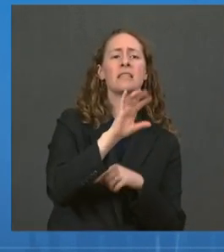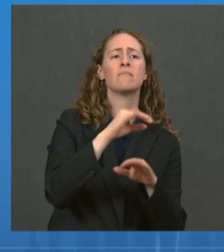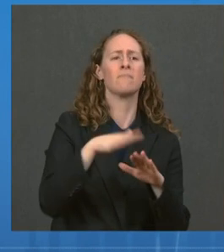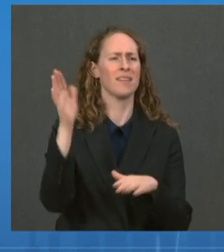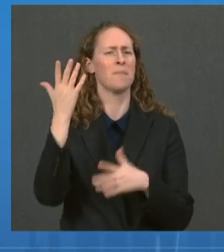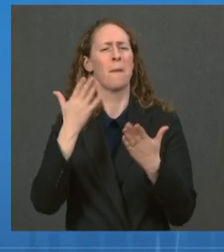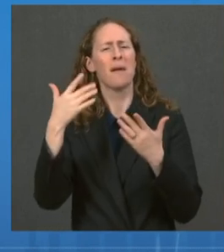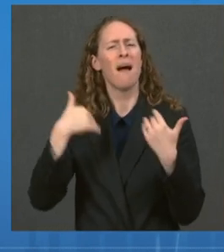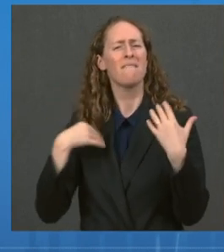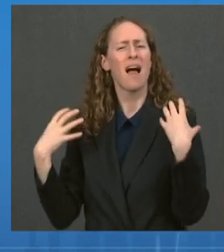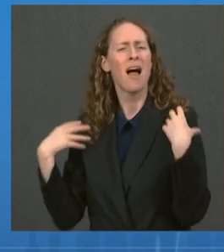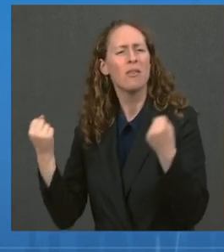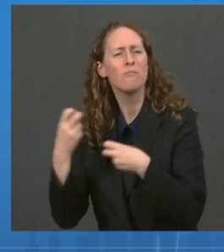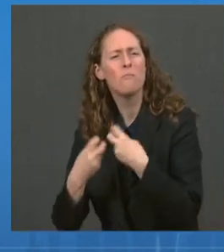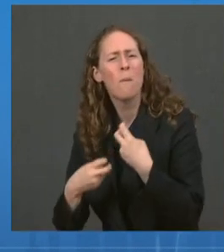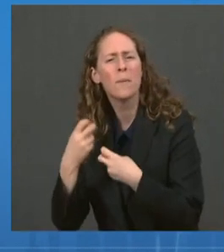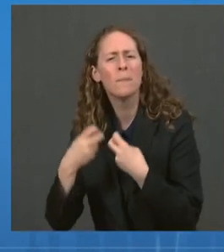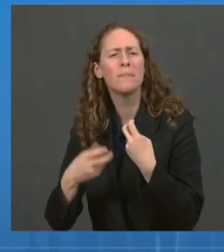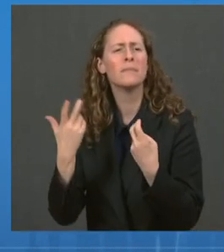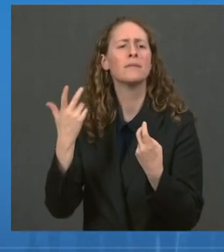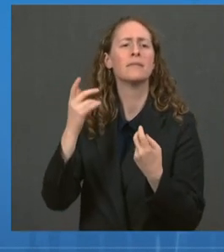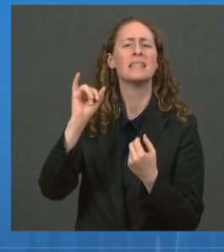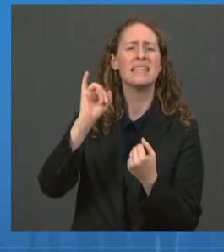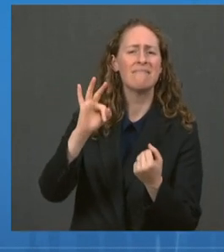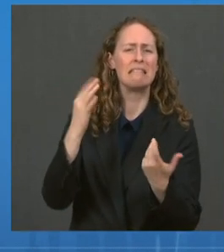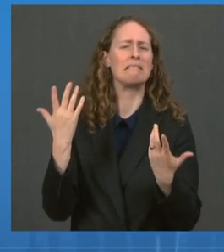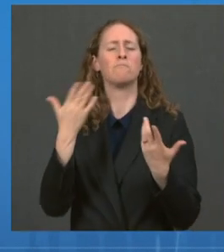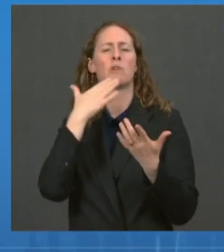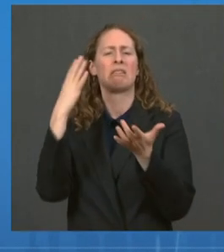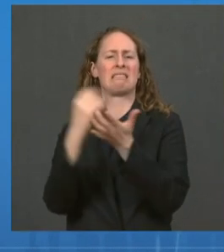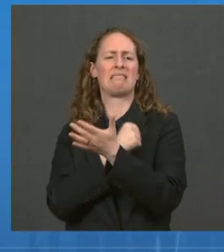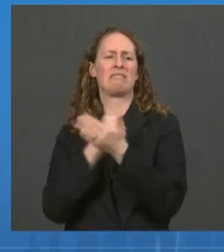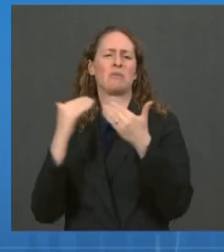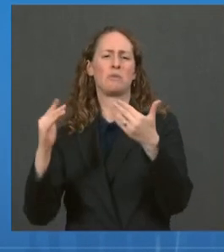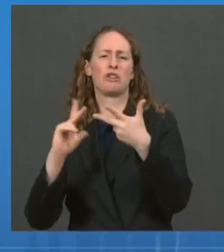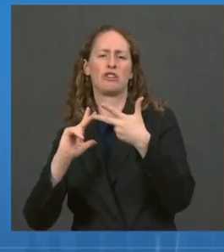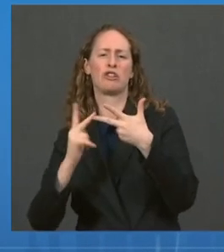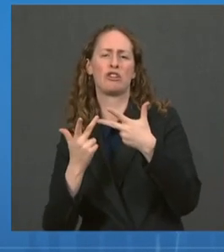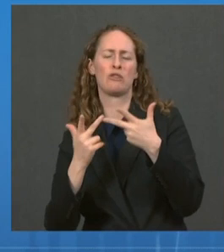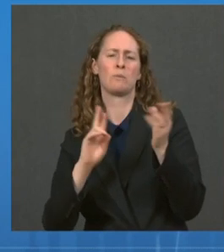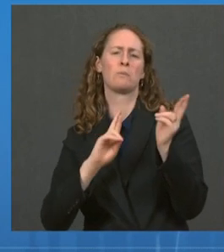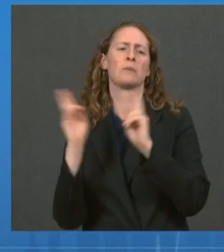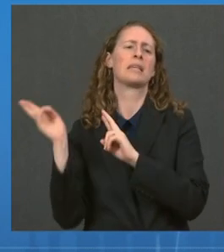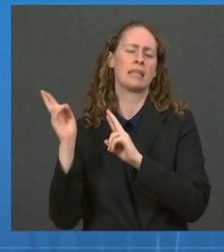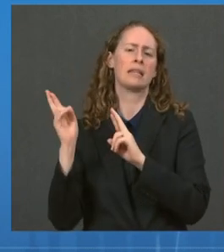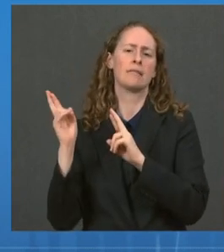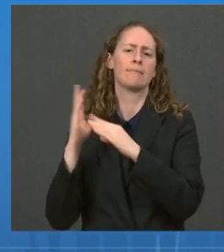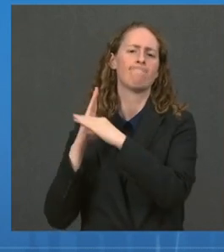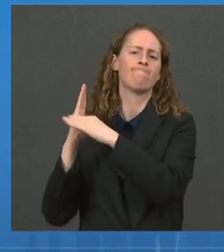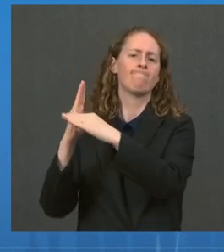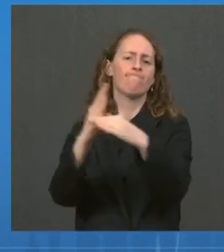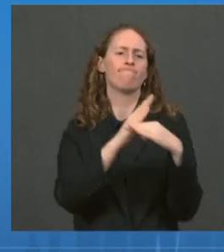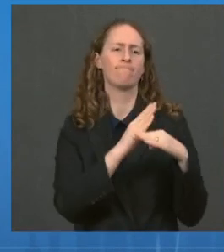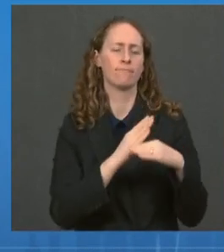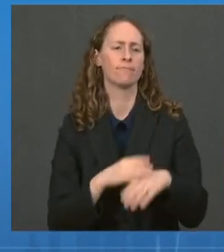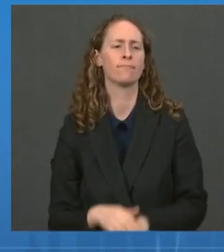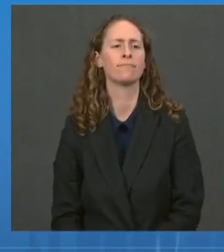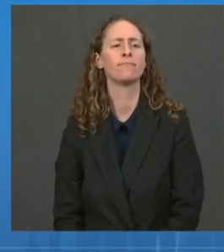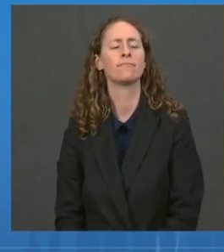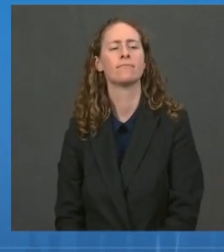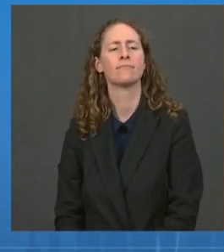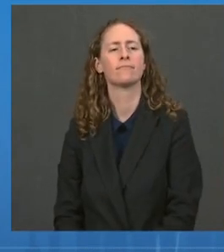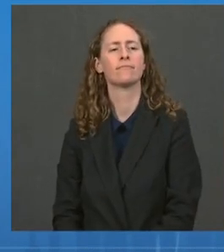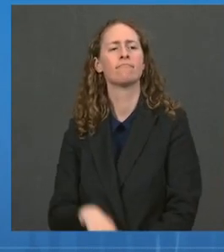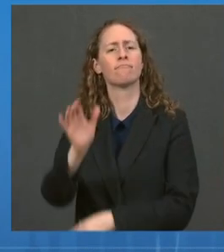receive a Pfizer booster shot if they received a Pfizer primary series. I also endorsed their recommendation to